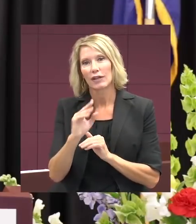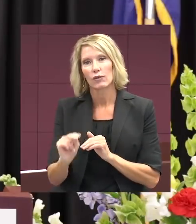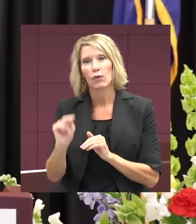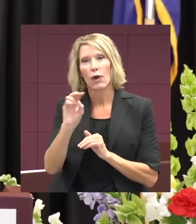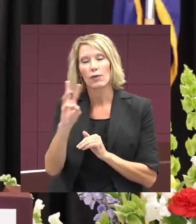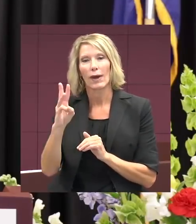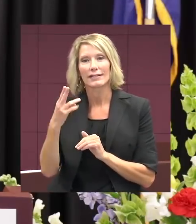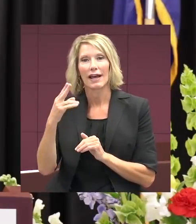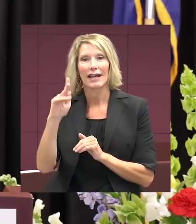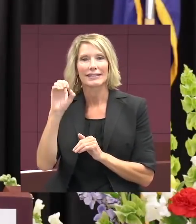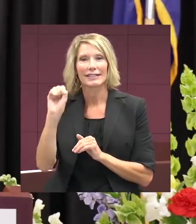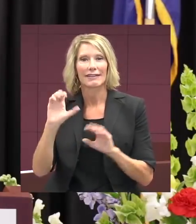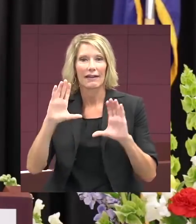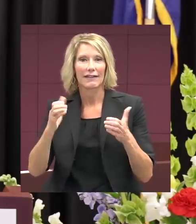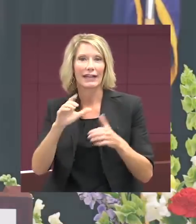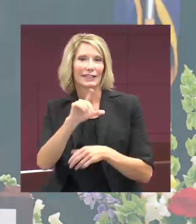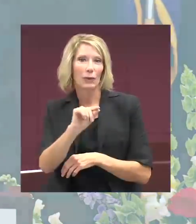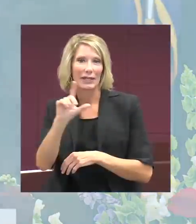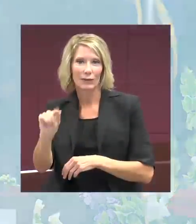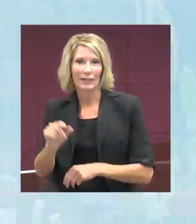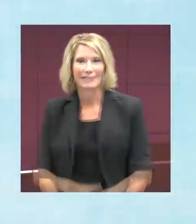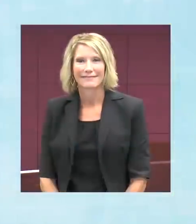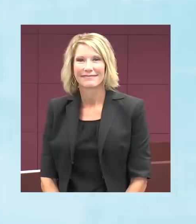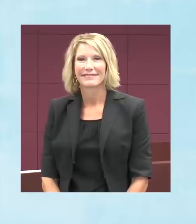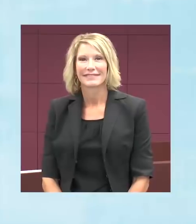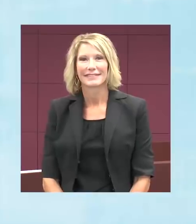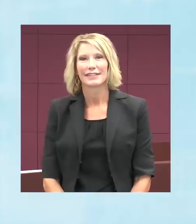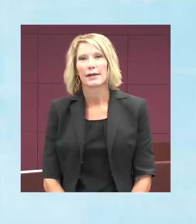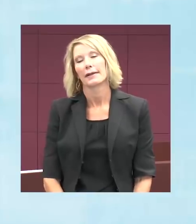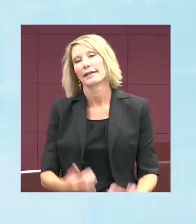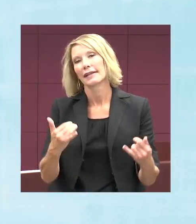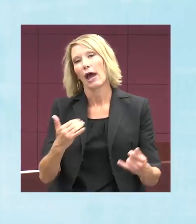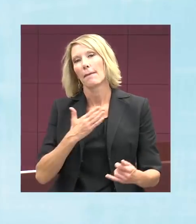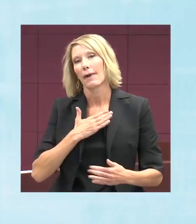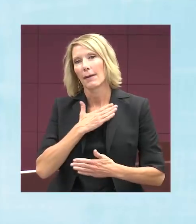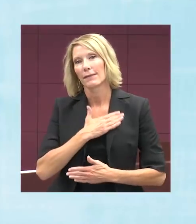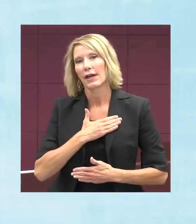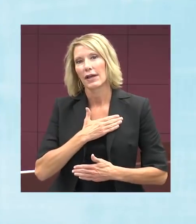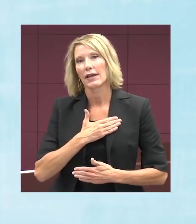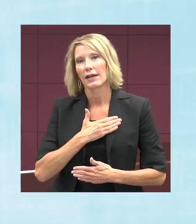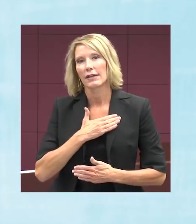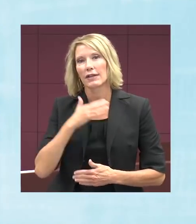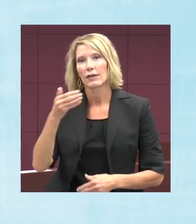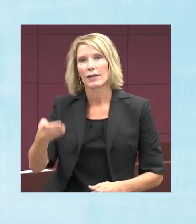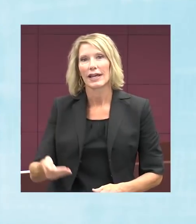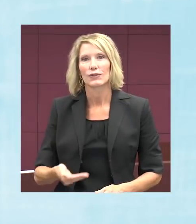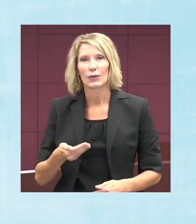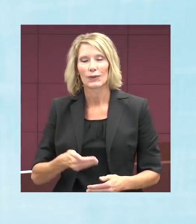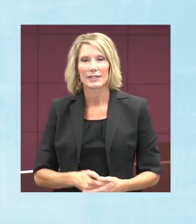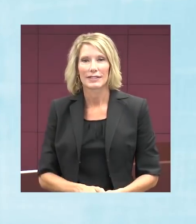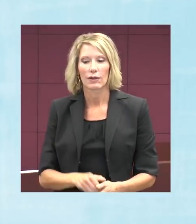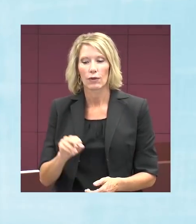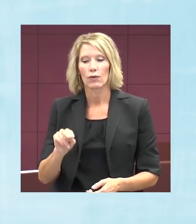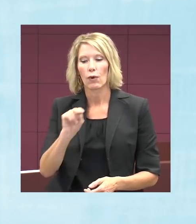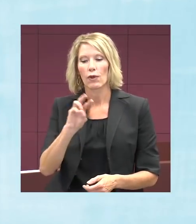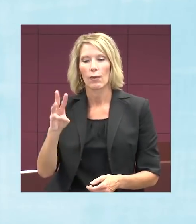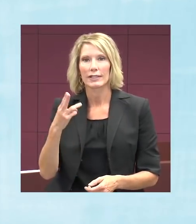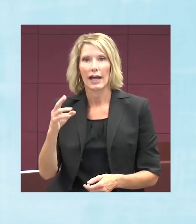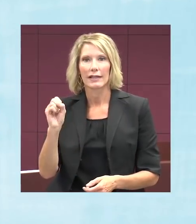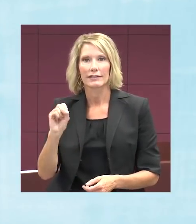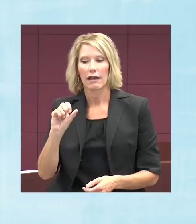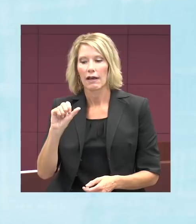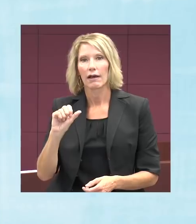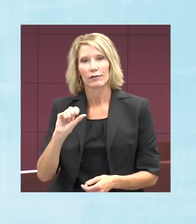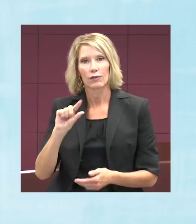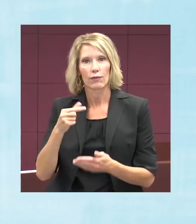Northwest Huskies Class of 2020. It is now my pleasure to introduce Northwest High School